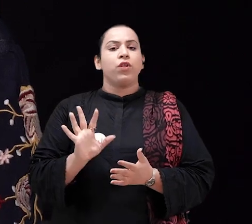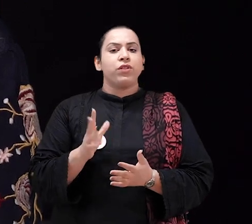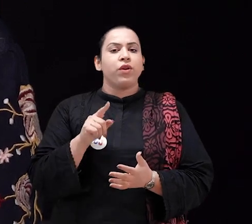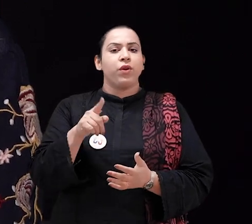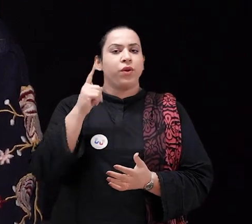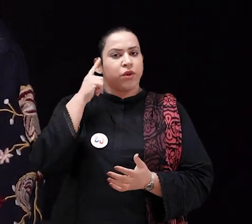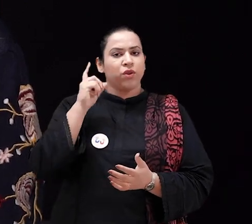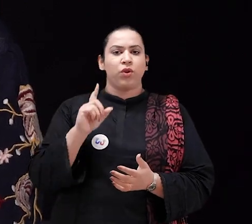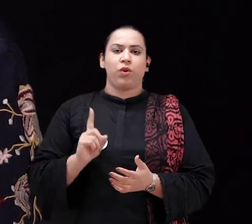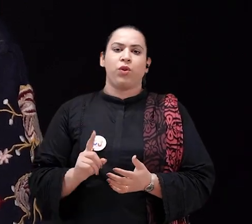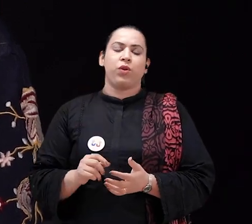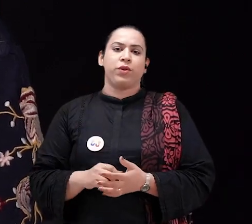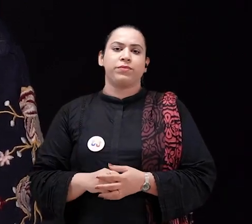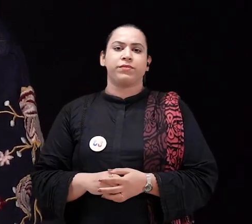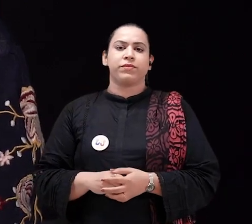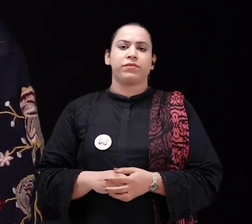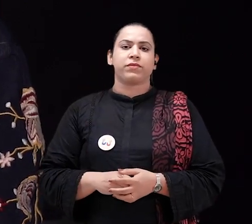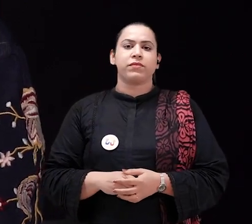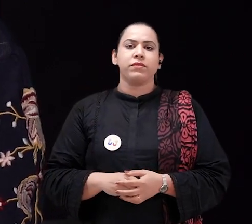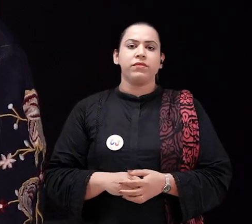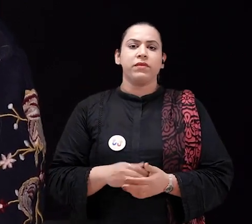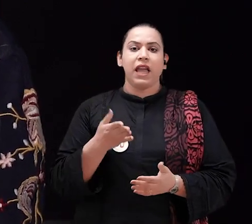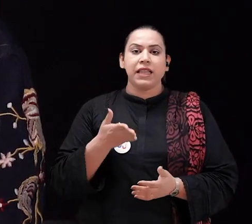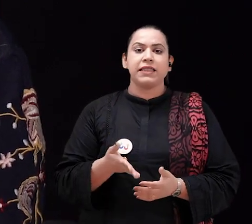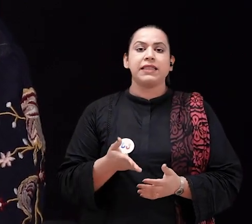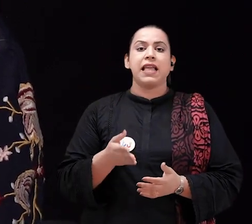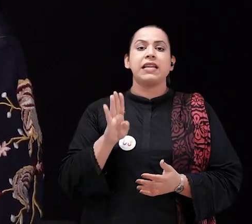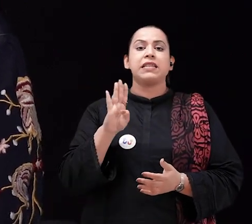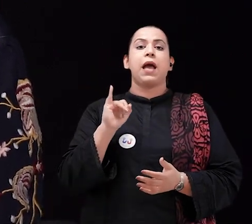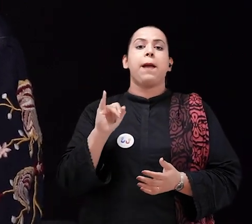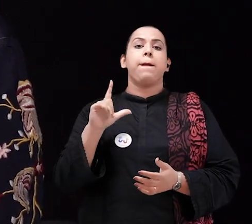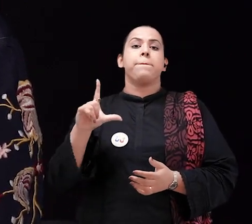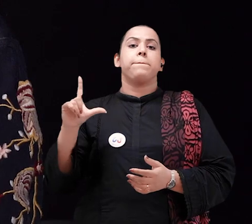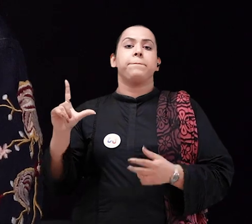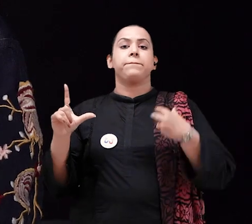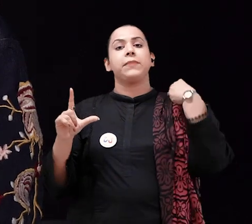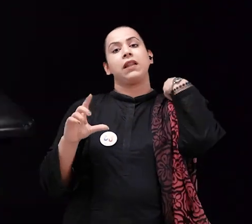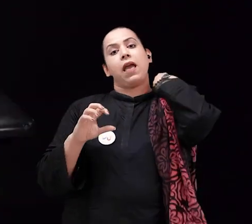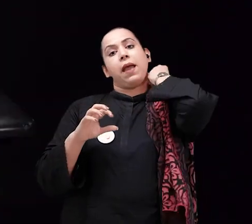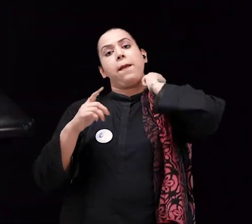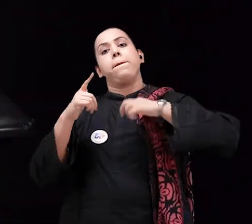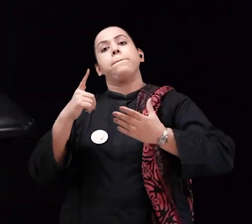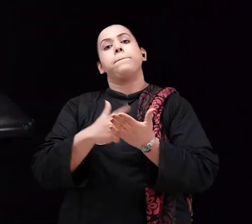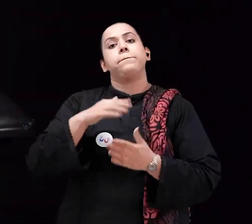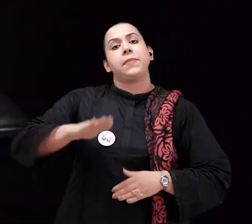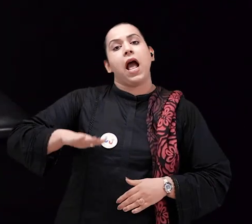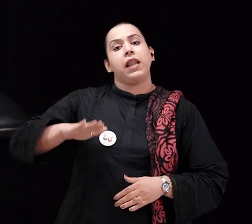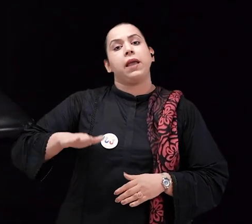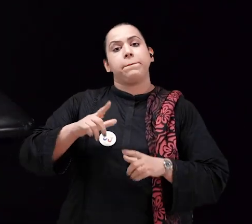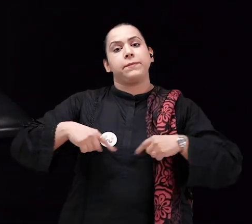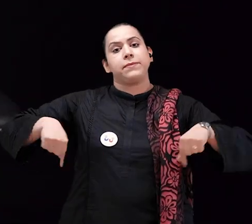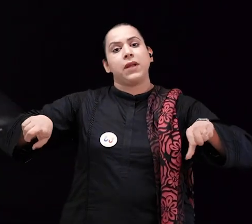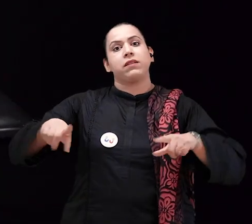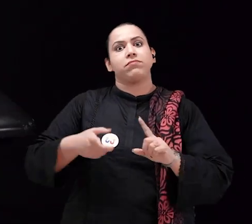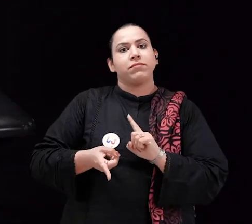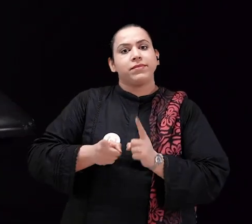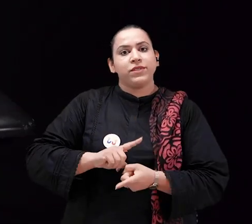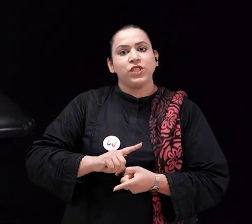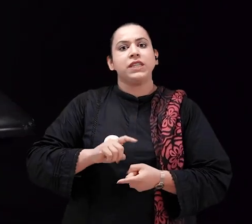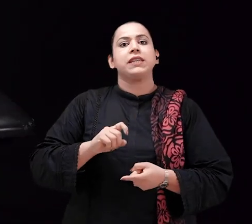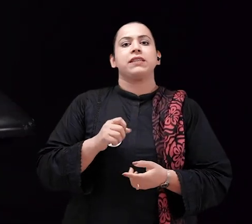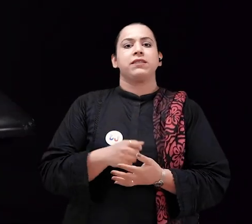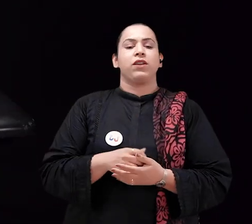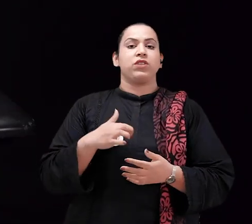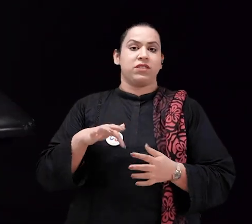all deserve to enjoy all kinds of rights that have been provided for us. So, you know, this bill, once it gets passed through